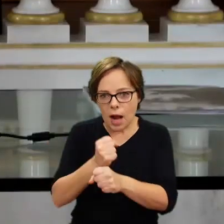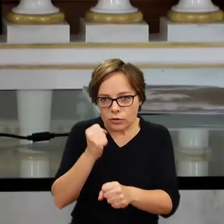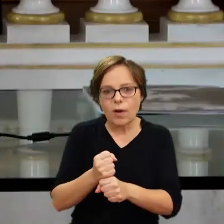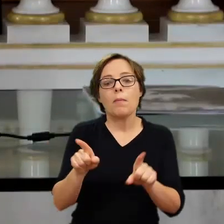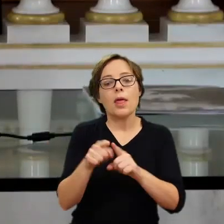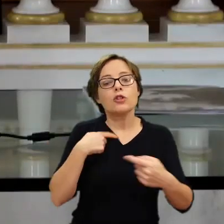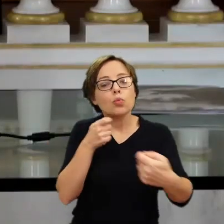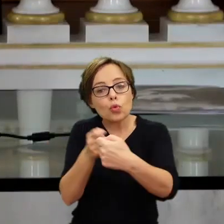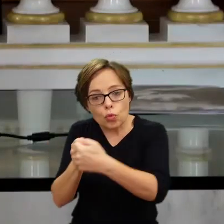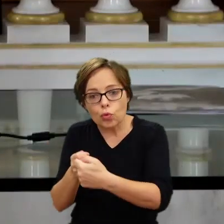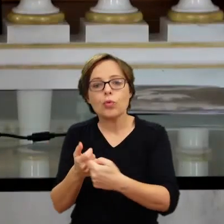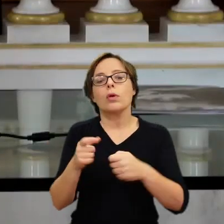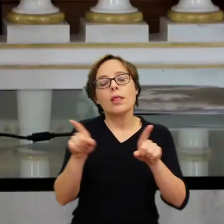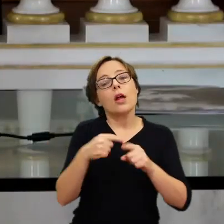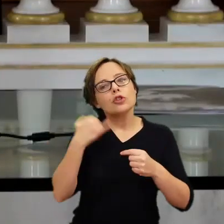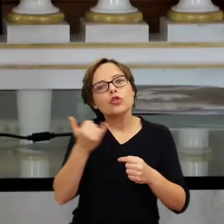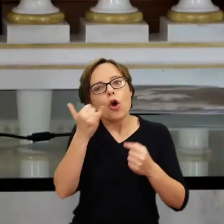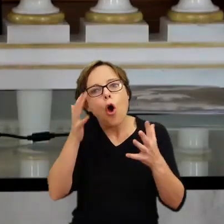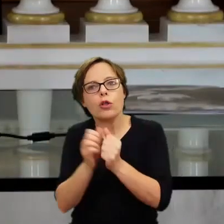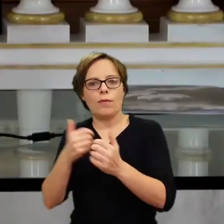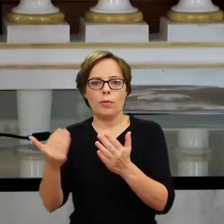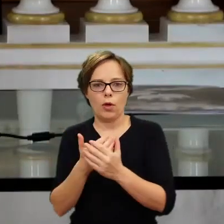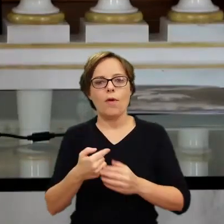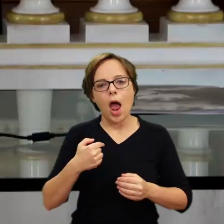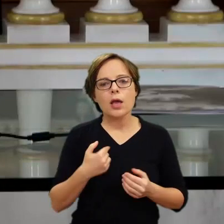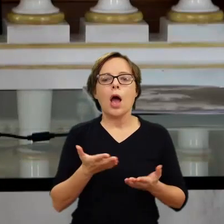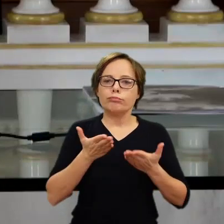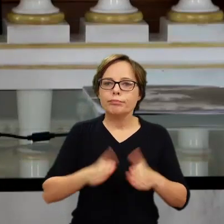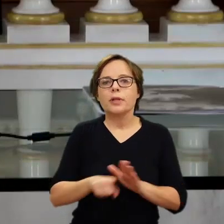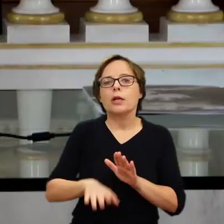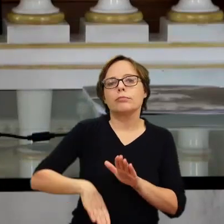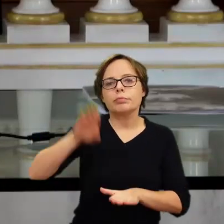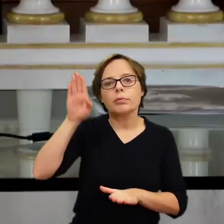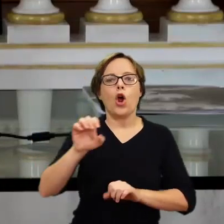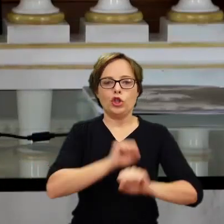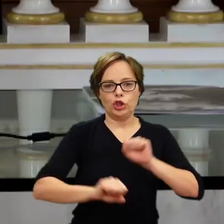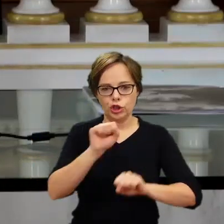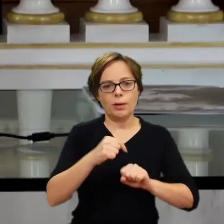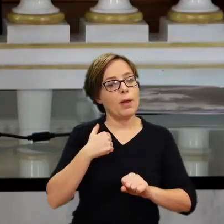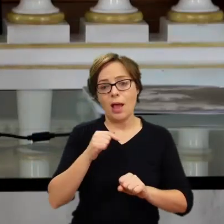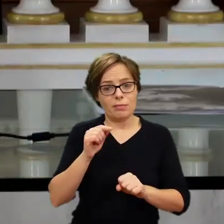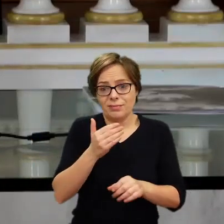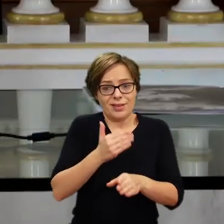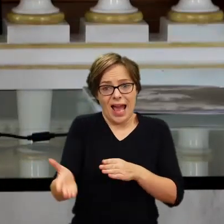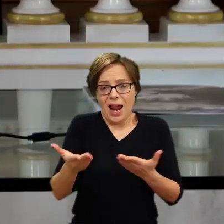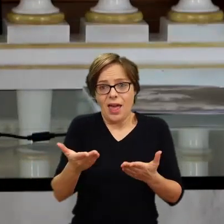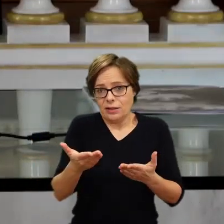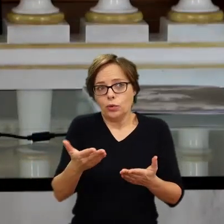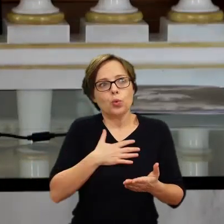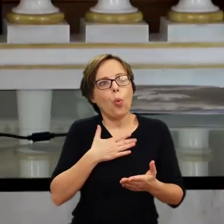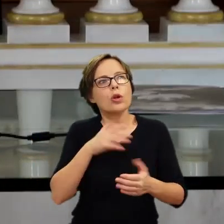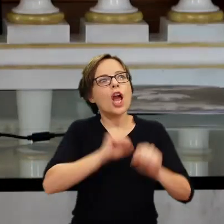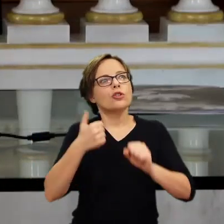and that I keep discovering things. I was born and I grew up in Rome. I'm still discovering Rome 40 years later. So,